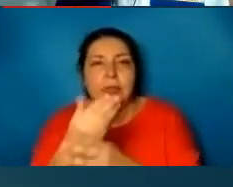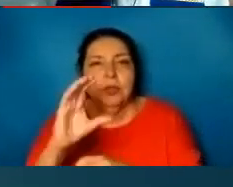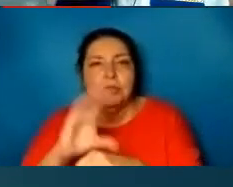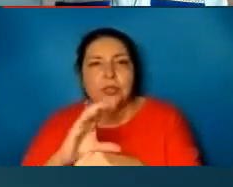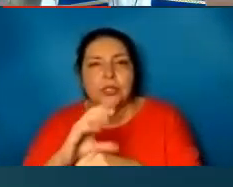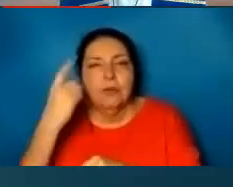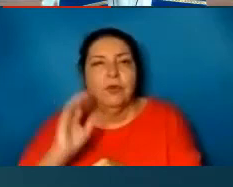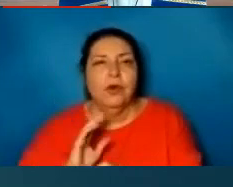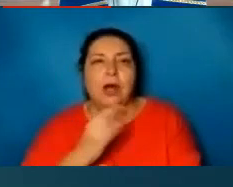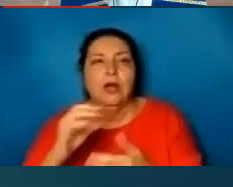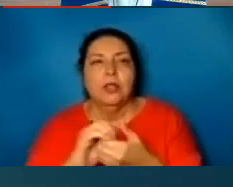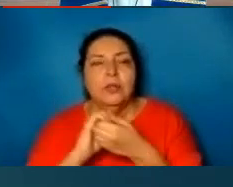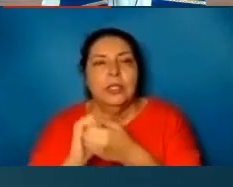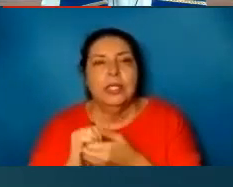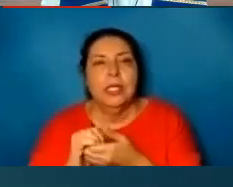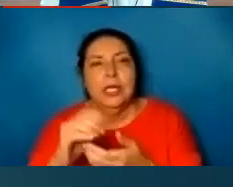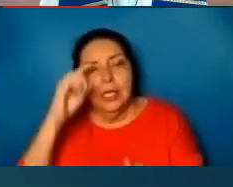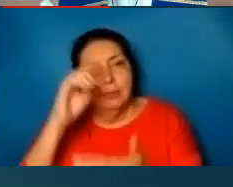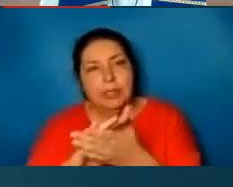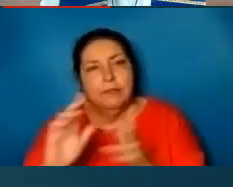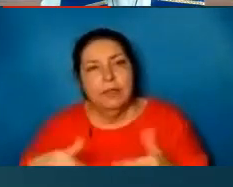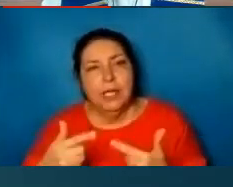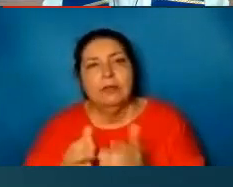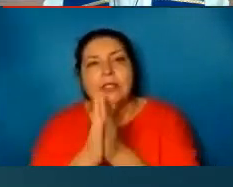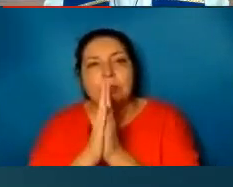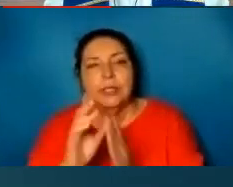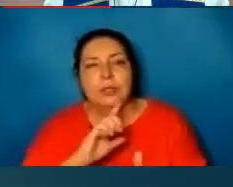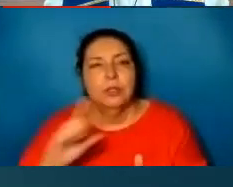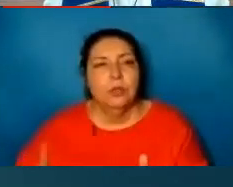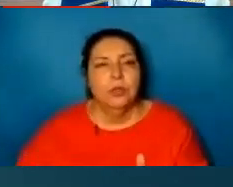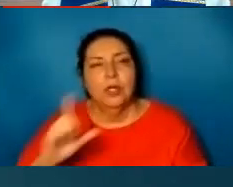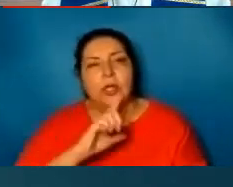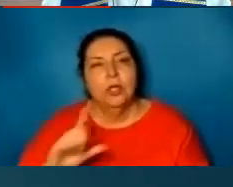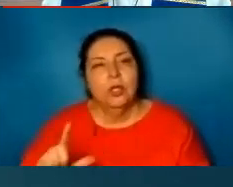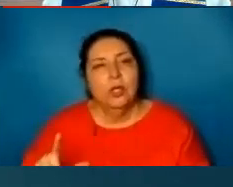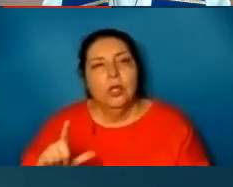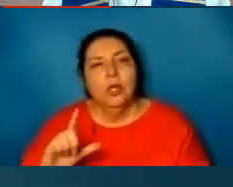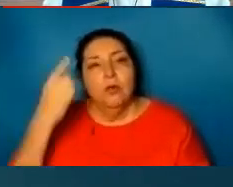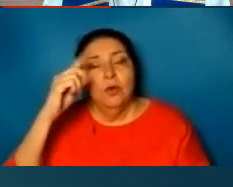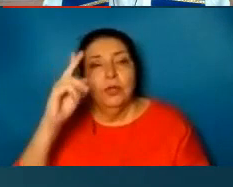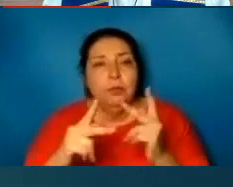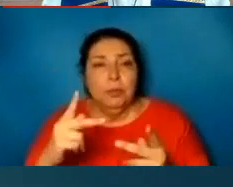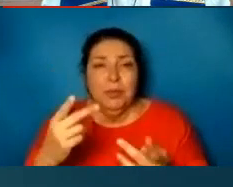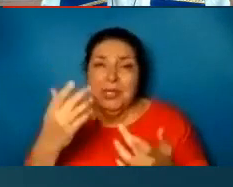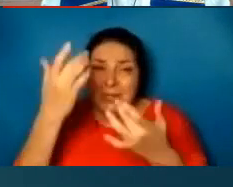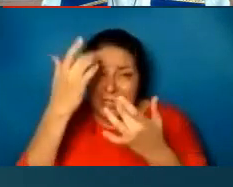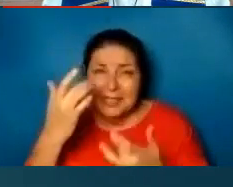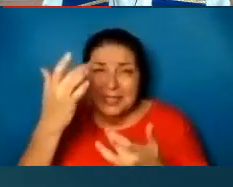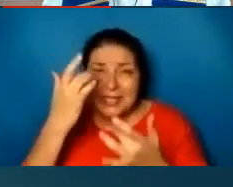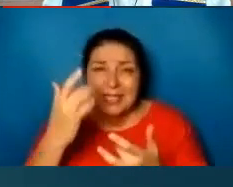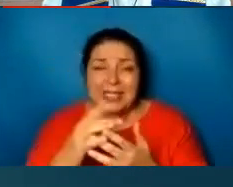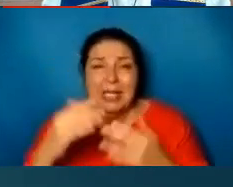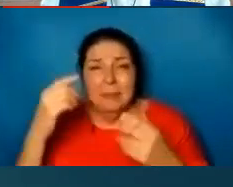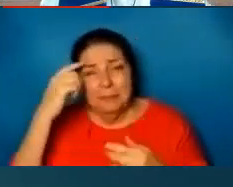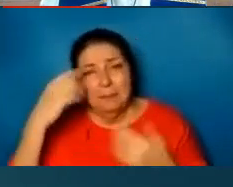unity and doctrine in life. Let us pray to the Lord. For those who suffer of illness of body and mind.